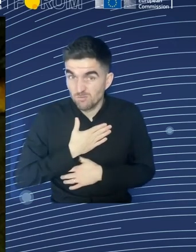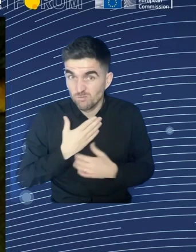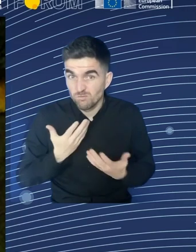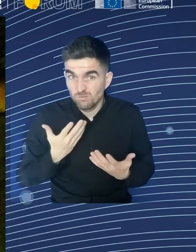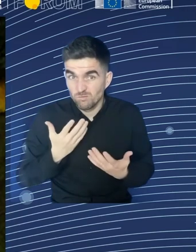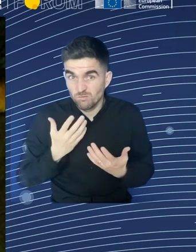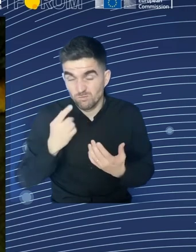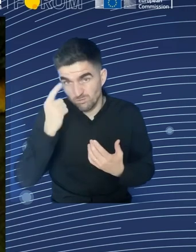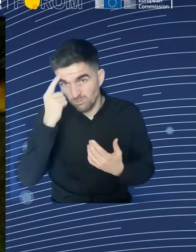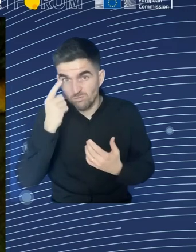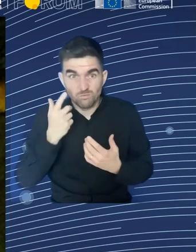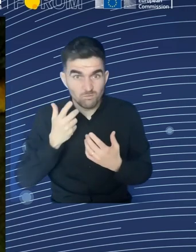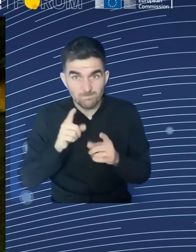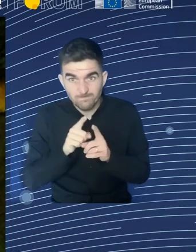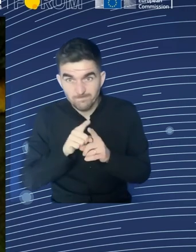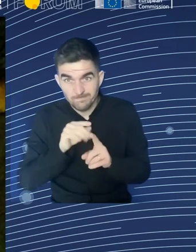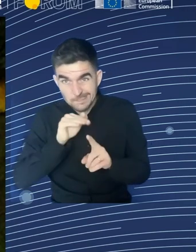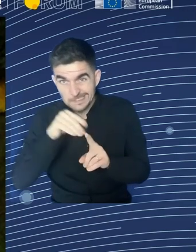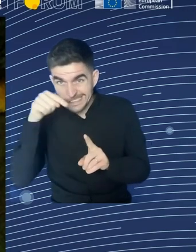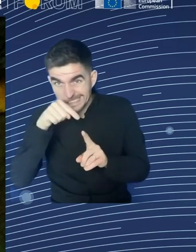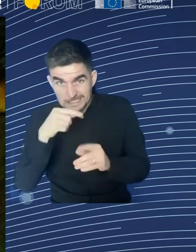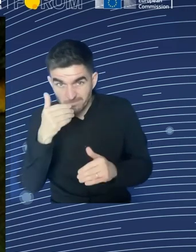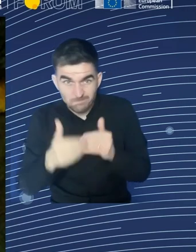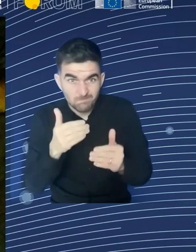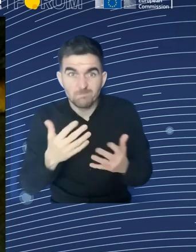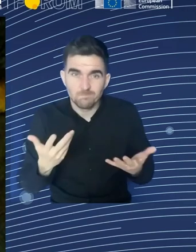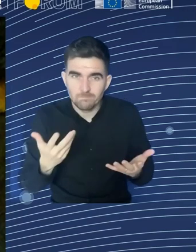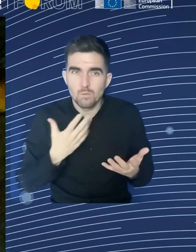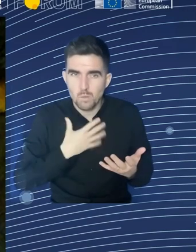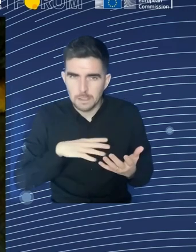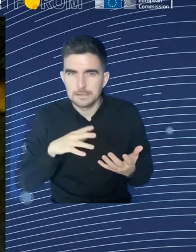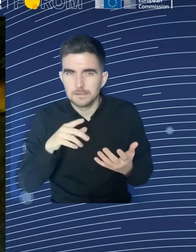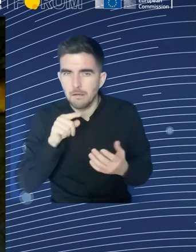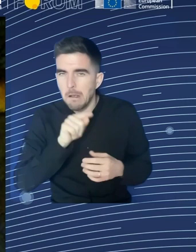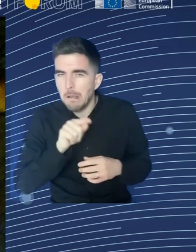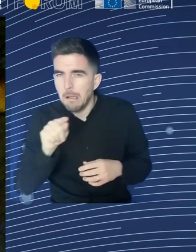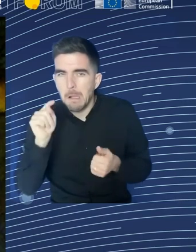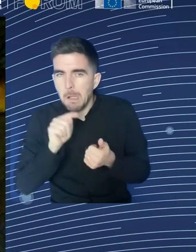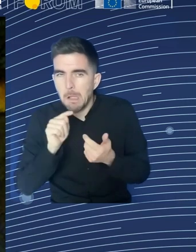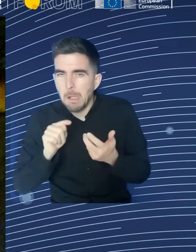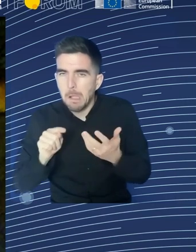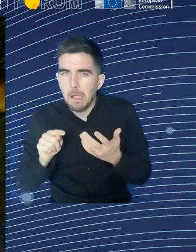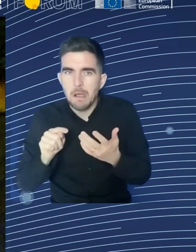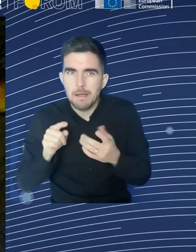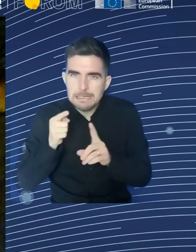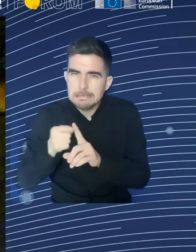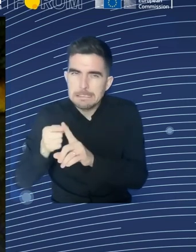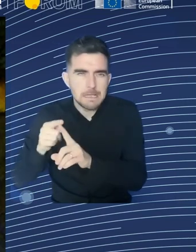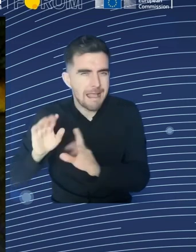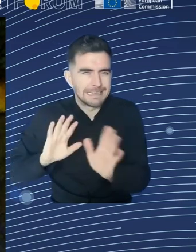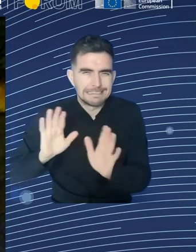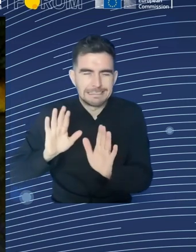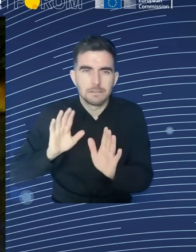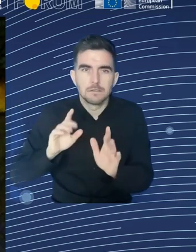traditional type of social protection that we have had in Europe for many, many decades, but which have